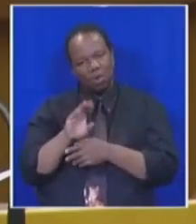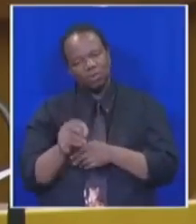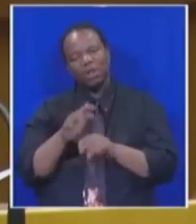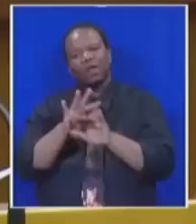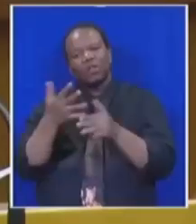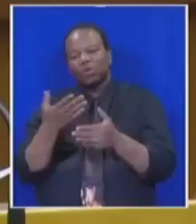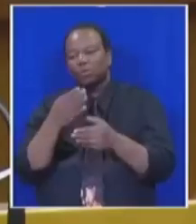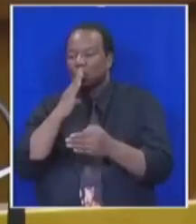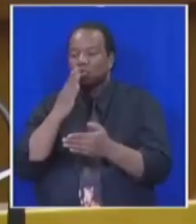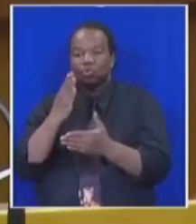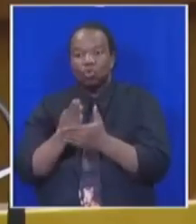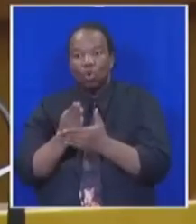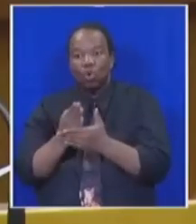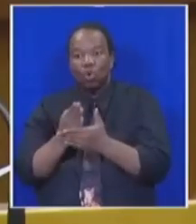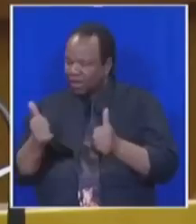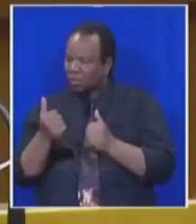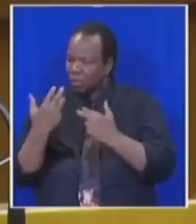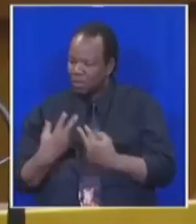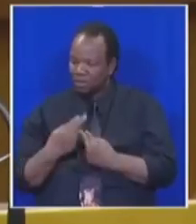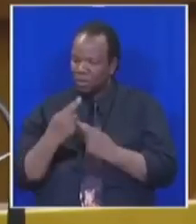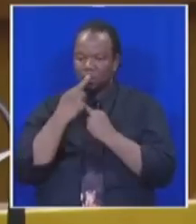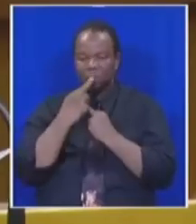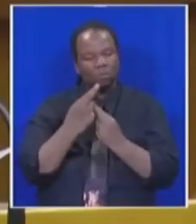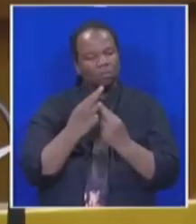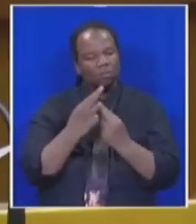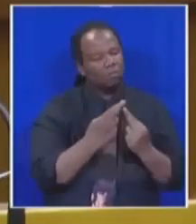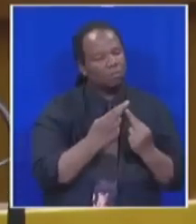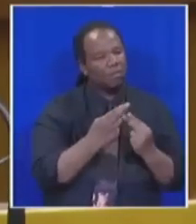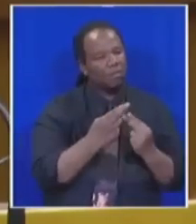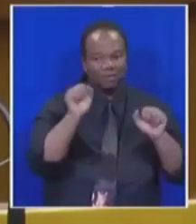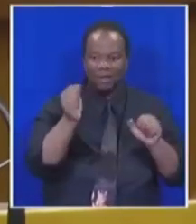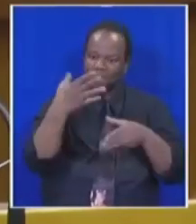justice and accountability and peaceful resolution to our challenges.